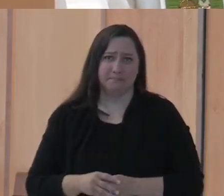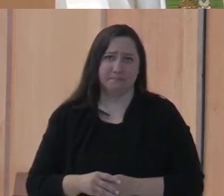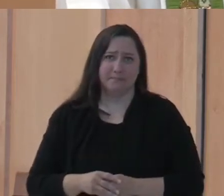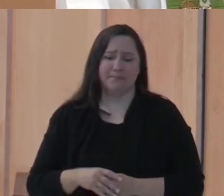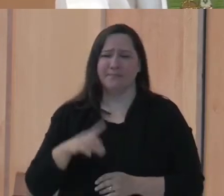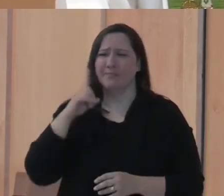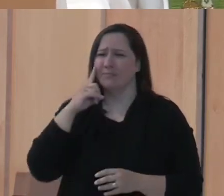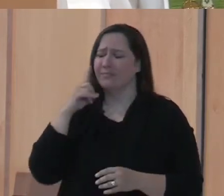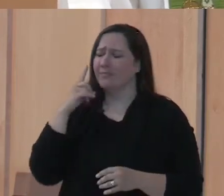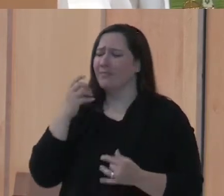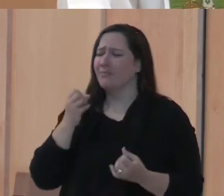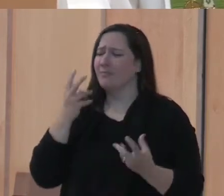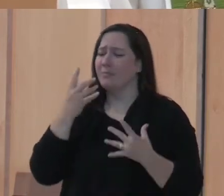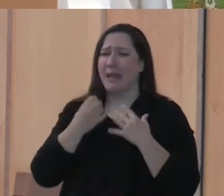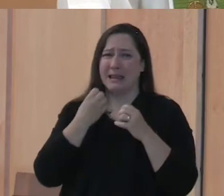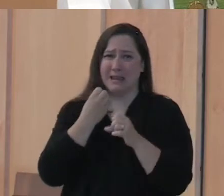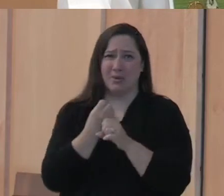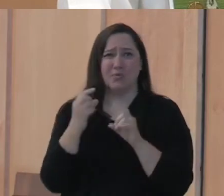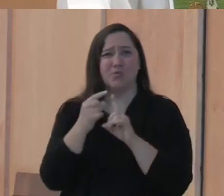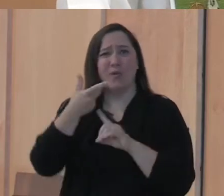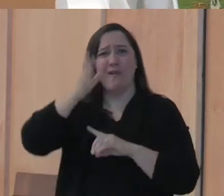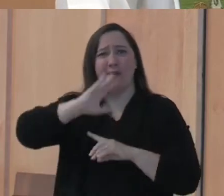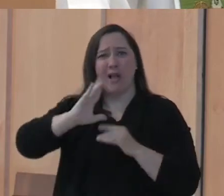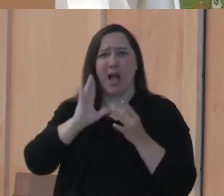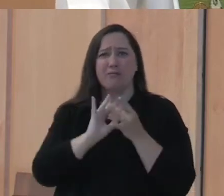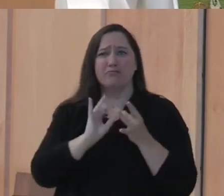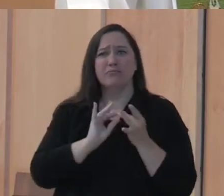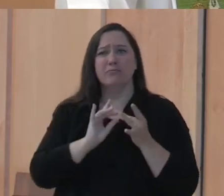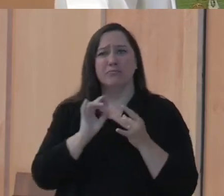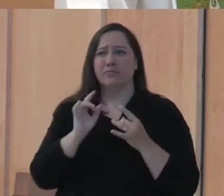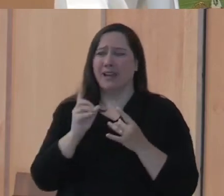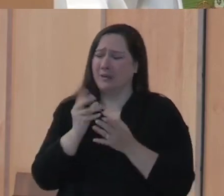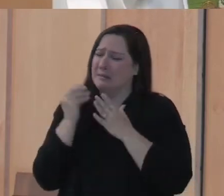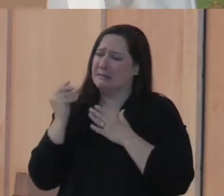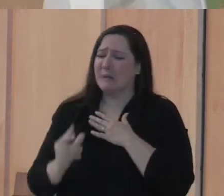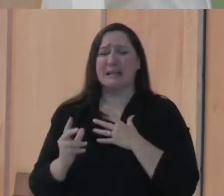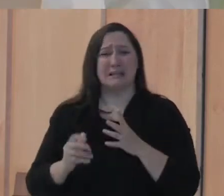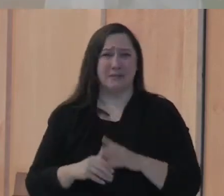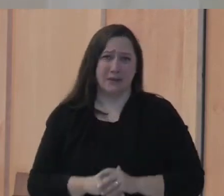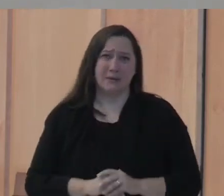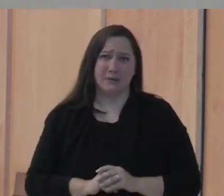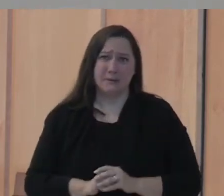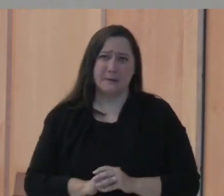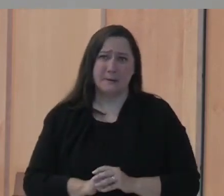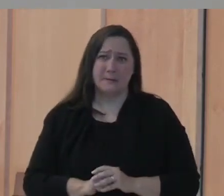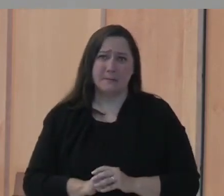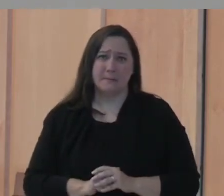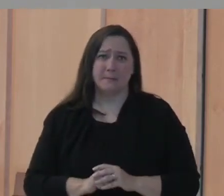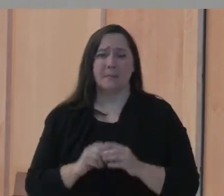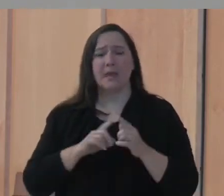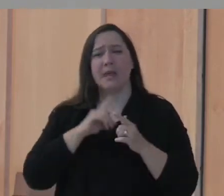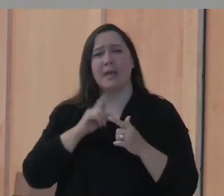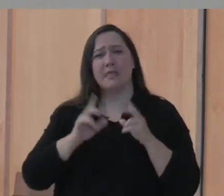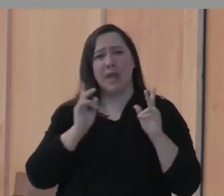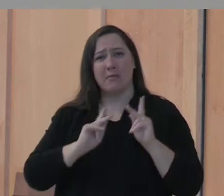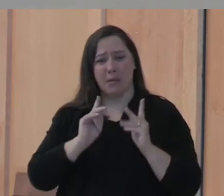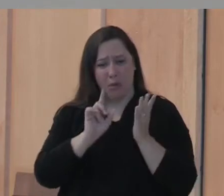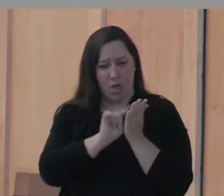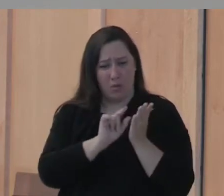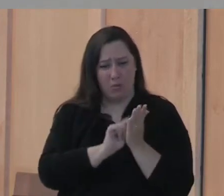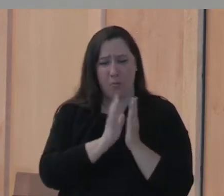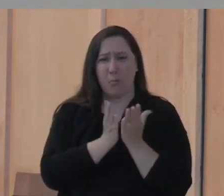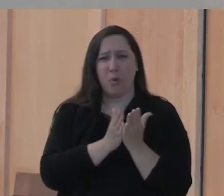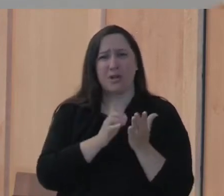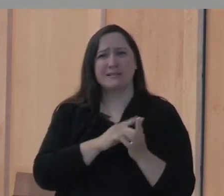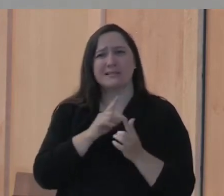For many years, the word of God had to be spoken because it was too expensive to make books. Then people started printing books and the Bible